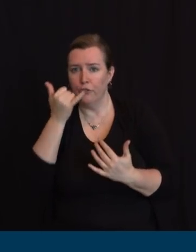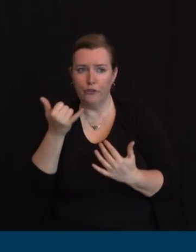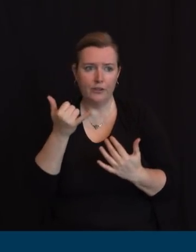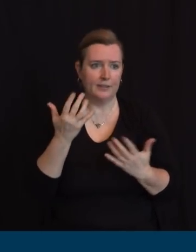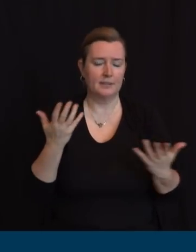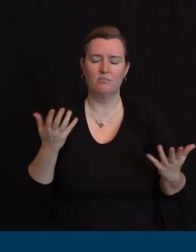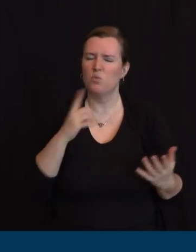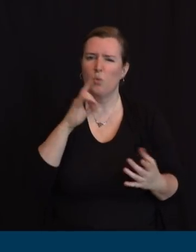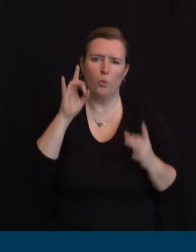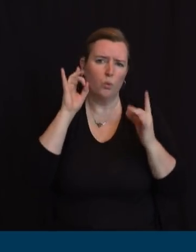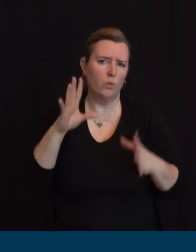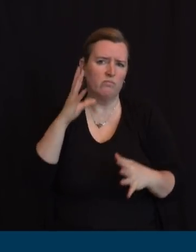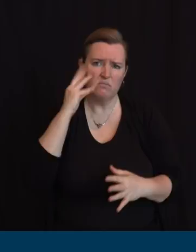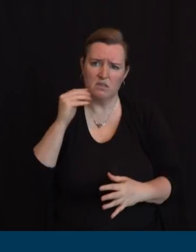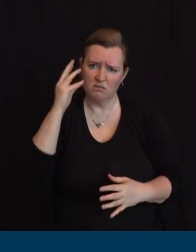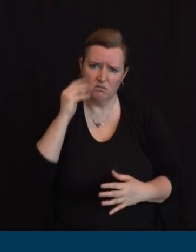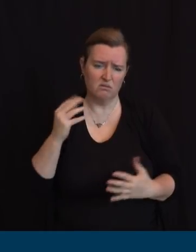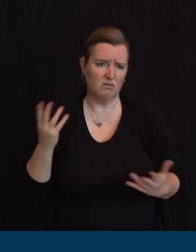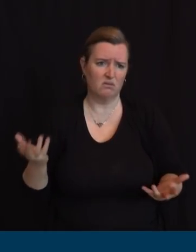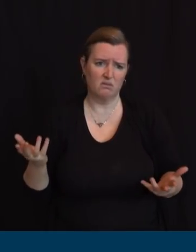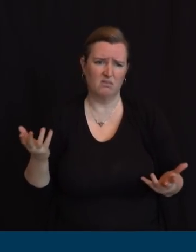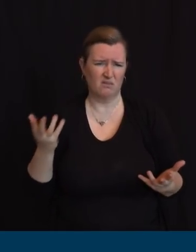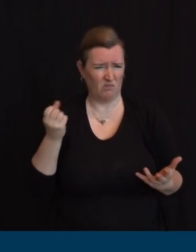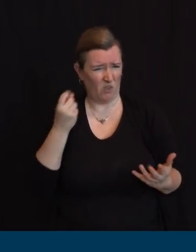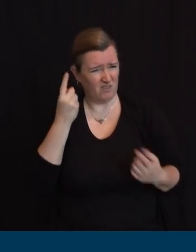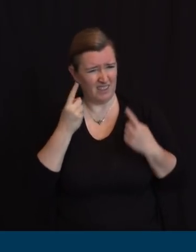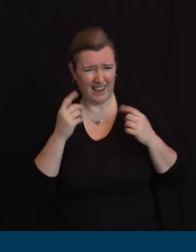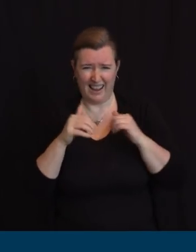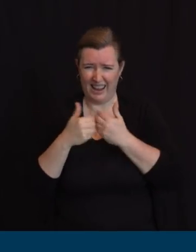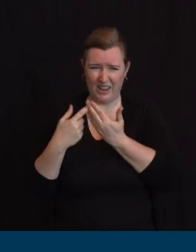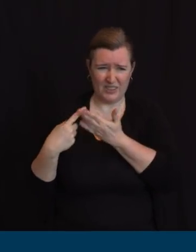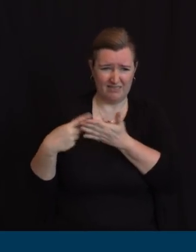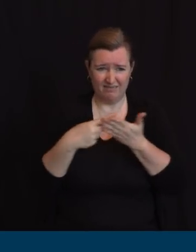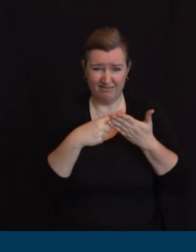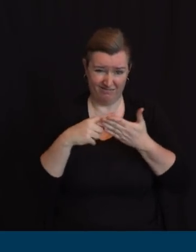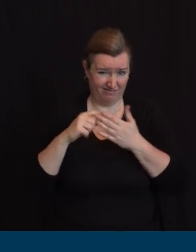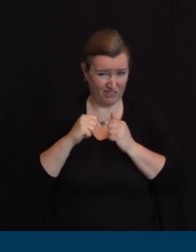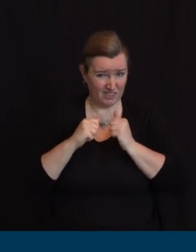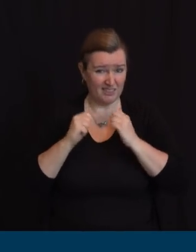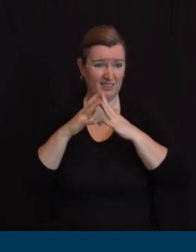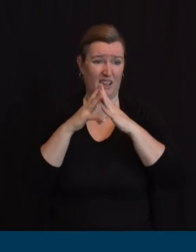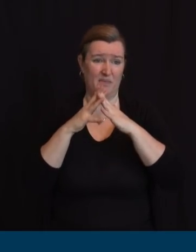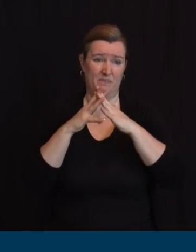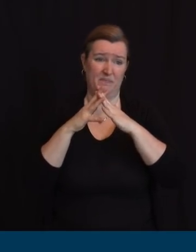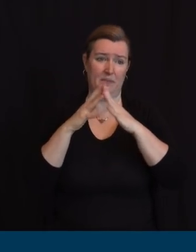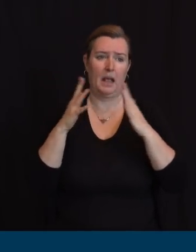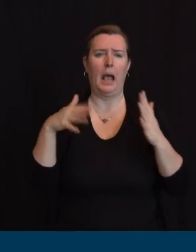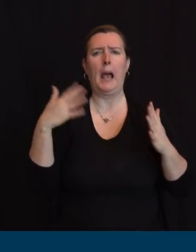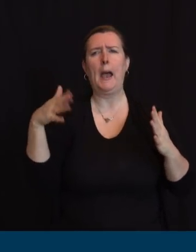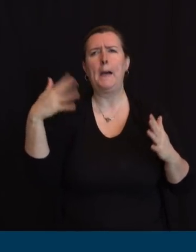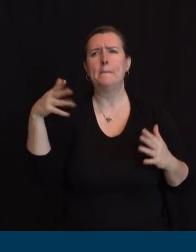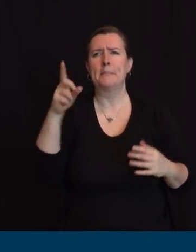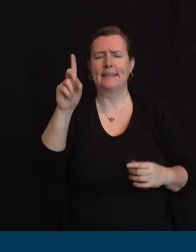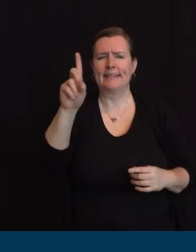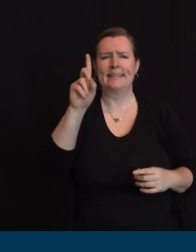aware of to try to not necessarily fix this antiquated system but maybe go to something else like what